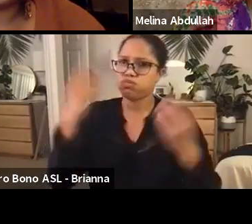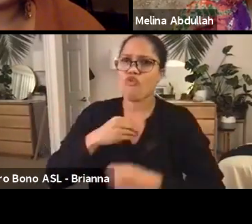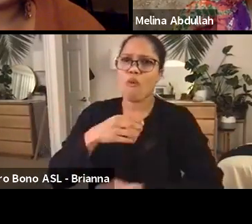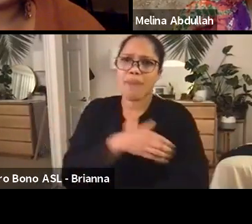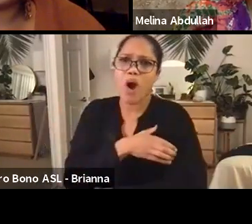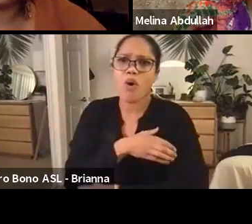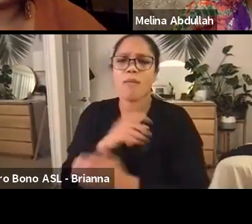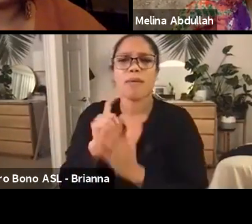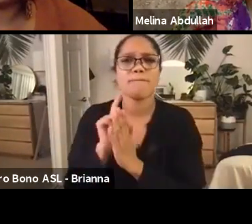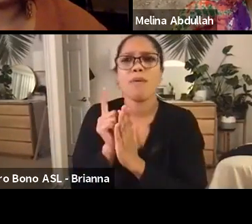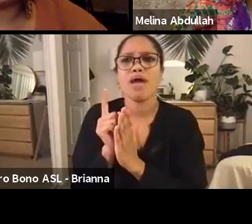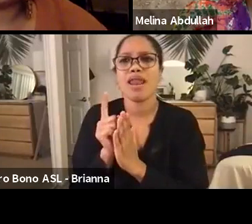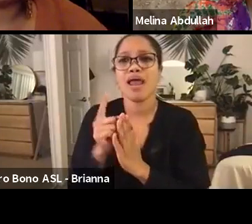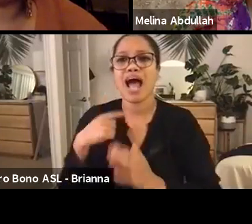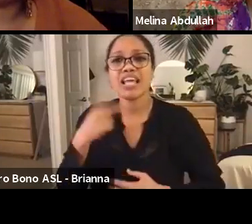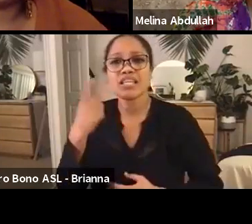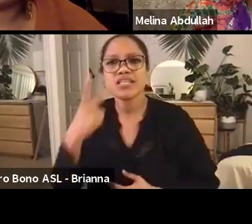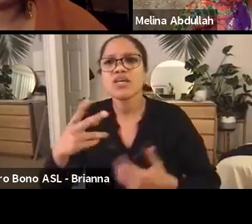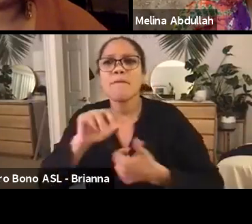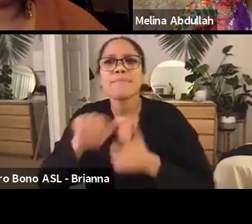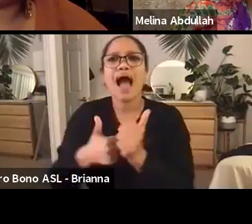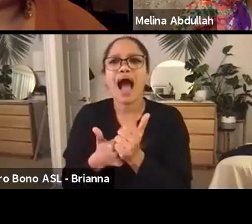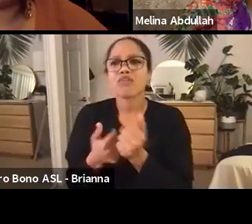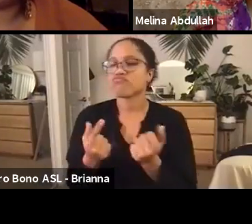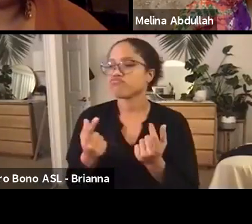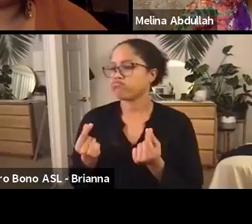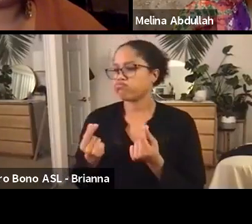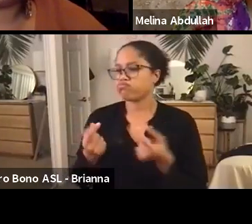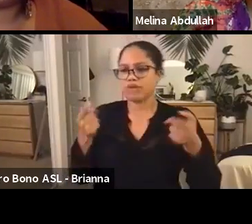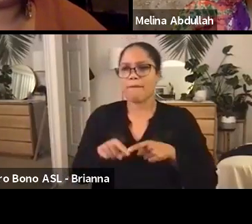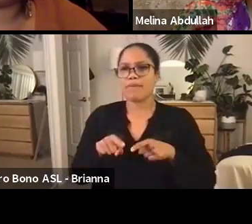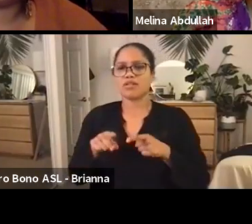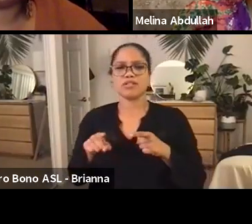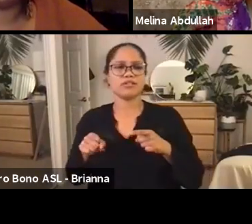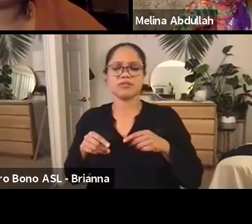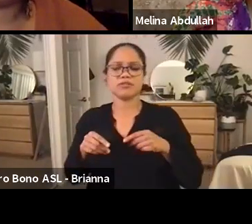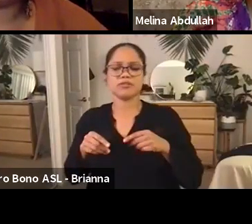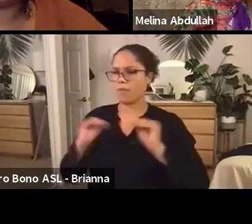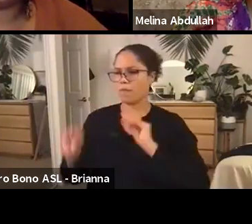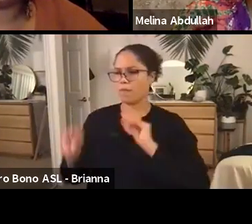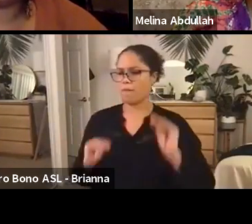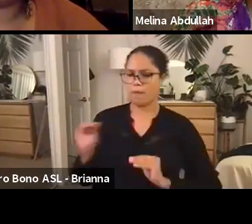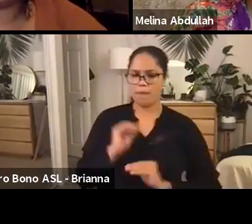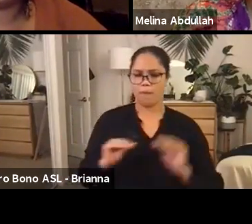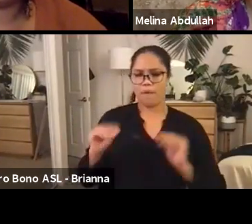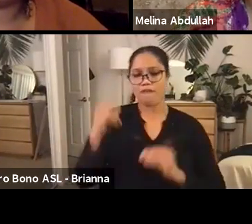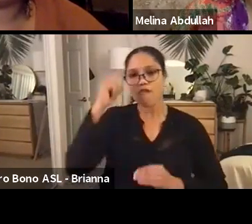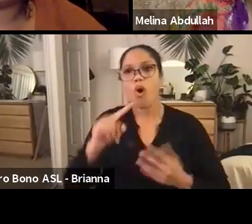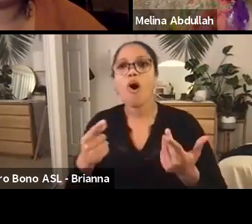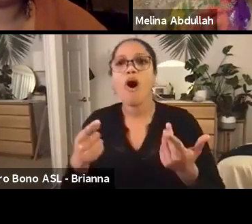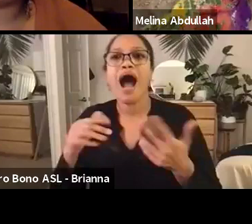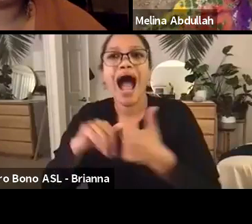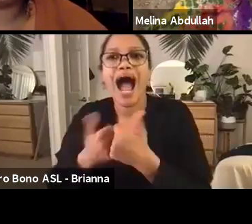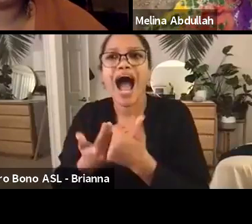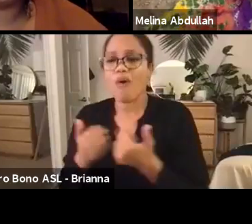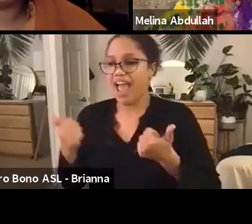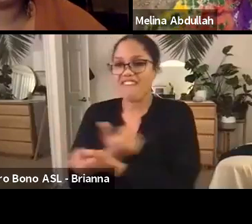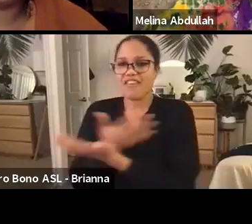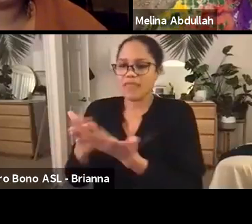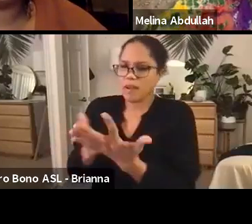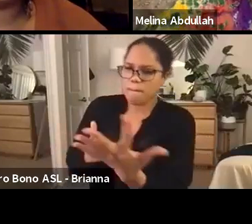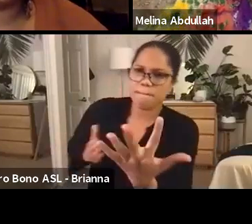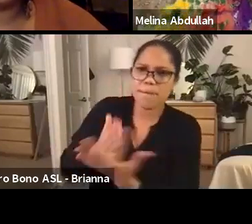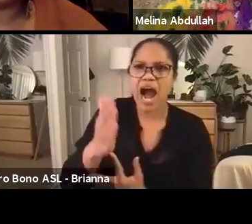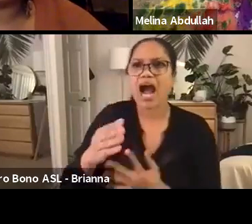the scenes that goes into strategizing and organizing and continuing the fight and pushing things through and, and being the tactician